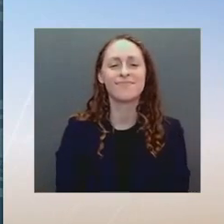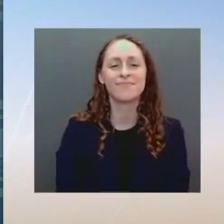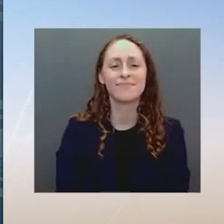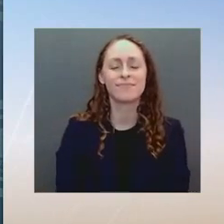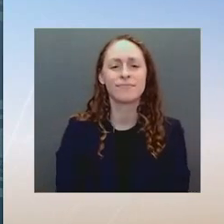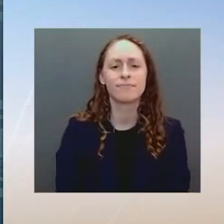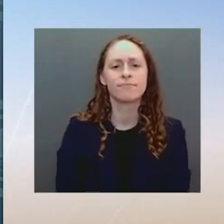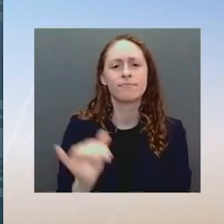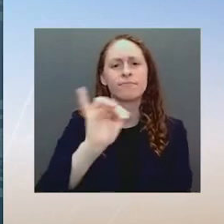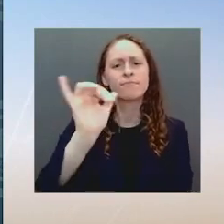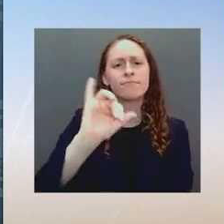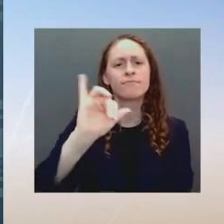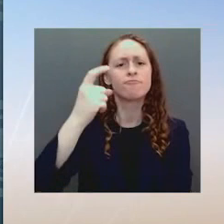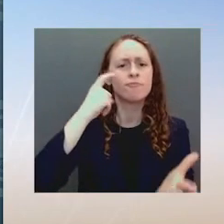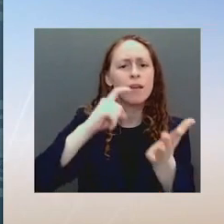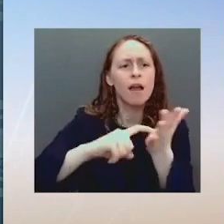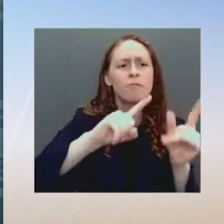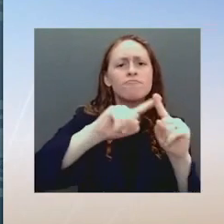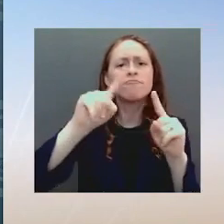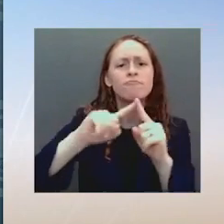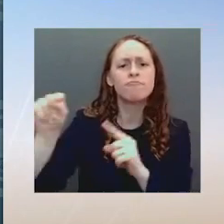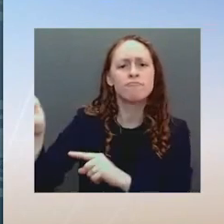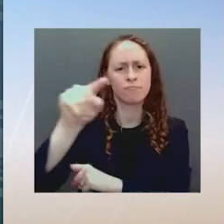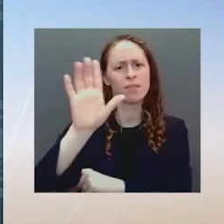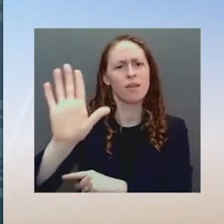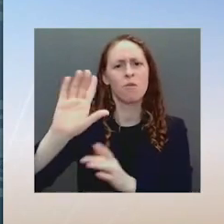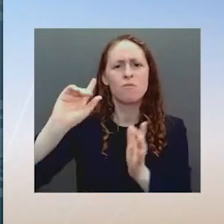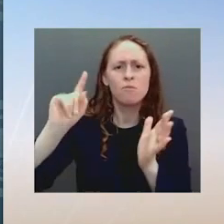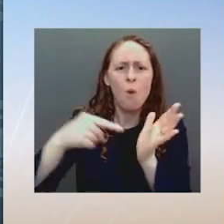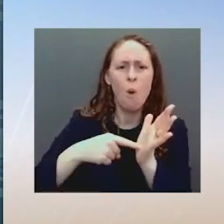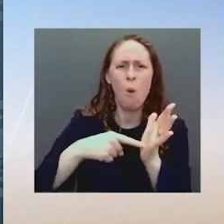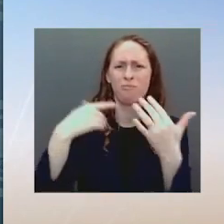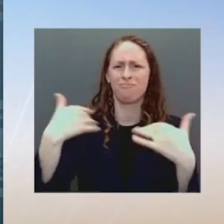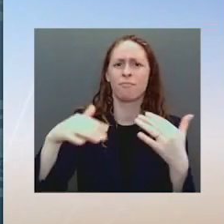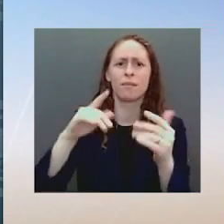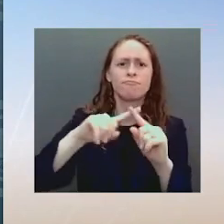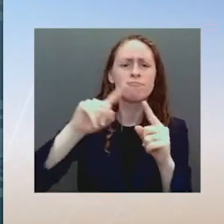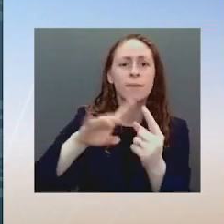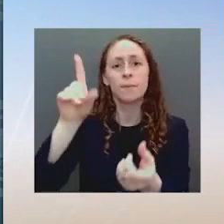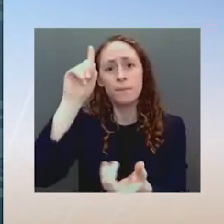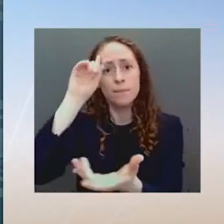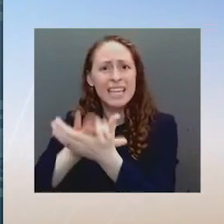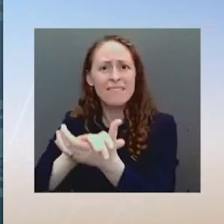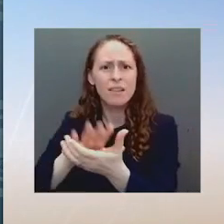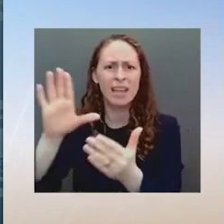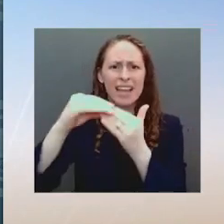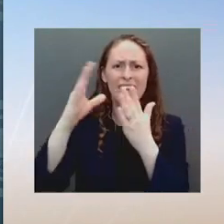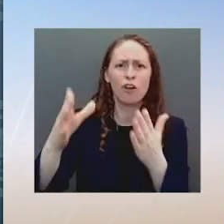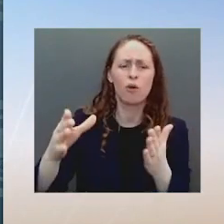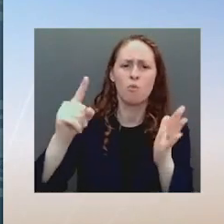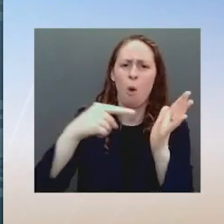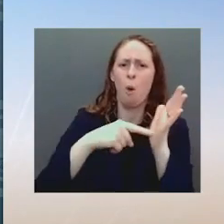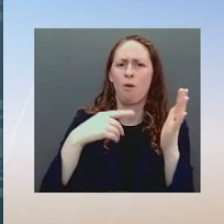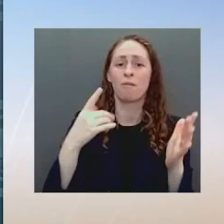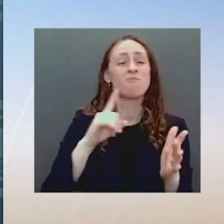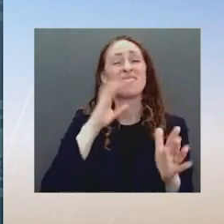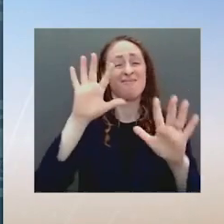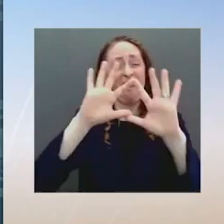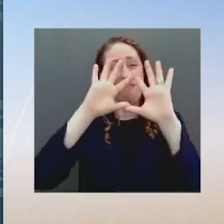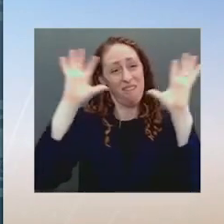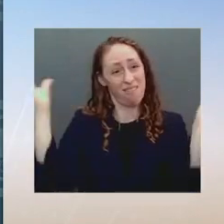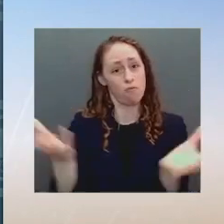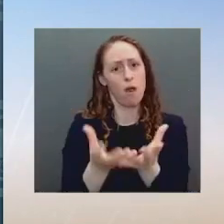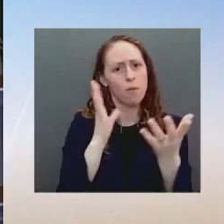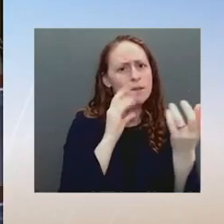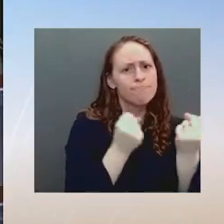particularly during the COVID-19 pandemic. This is, of course, just a brief overview. Stay tuned for more announcements. Zeke, with that, why don't you